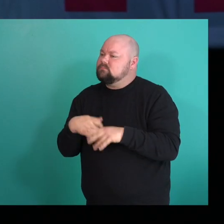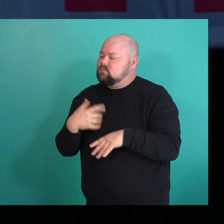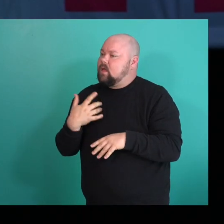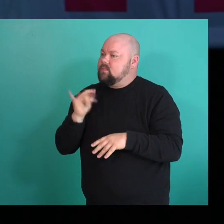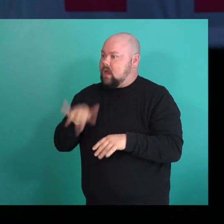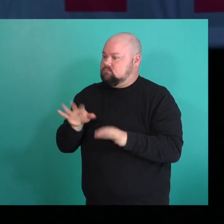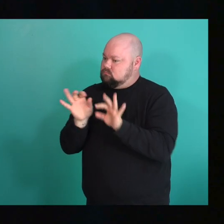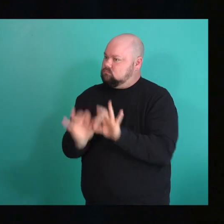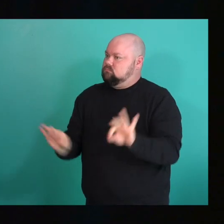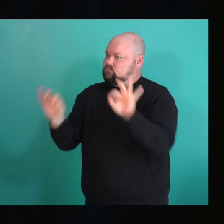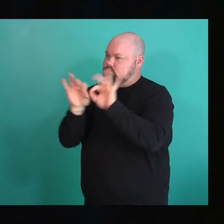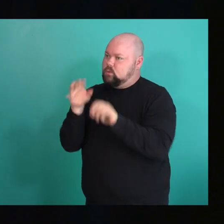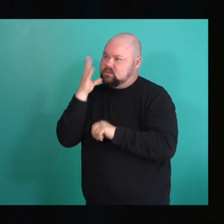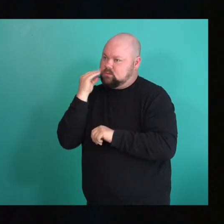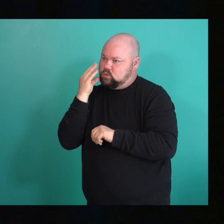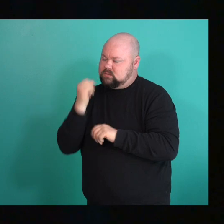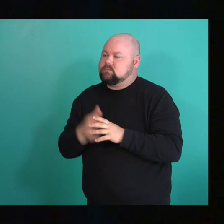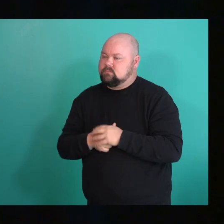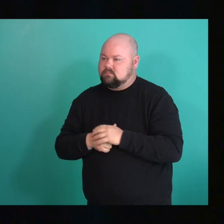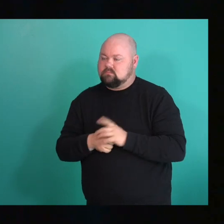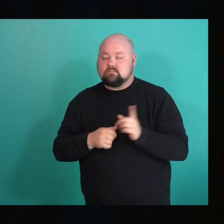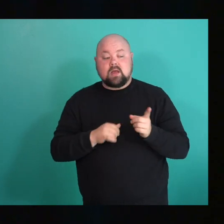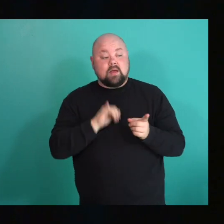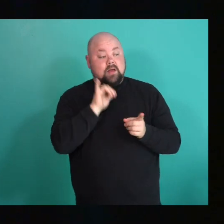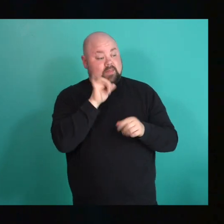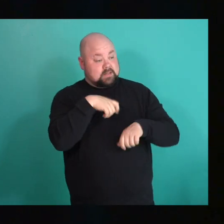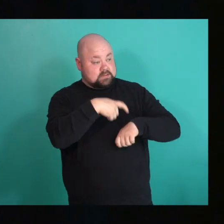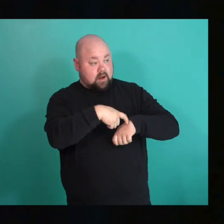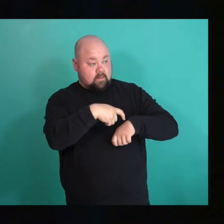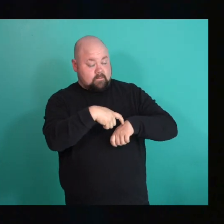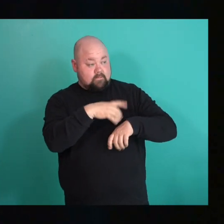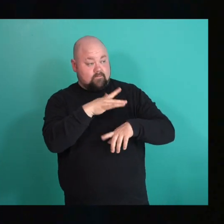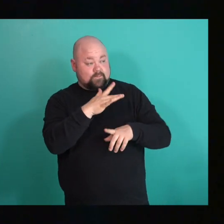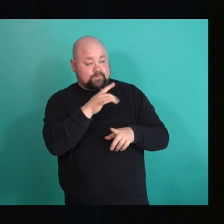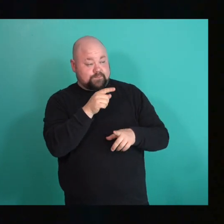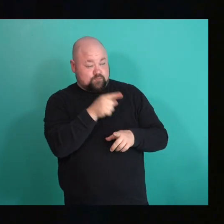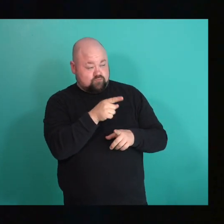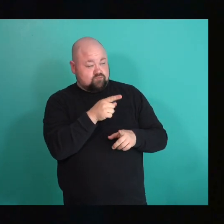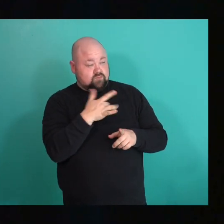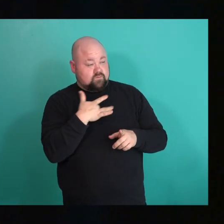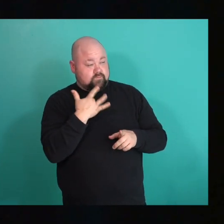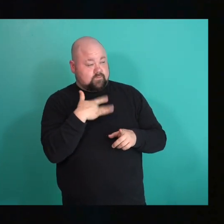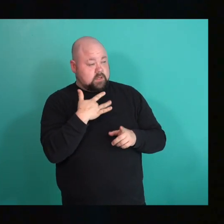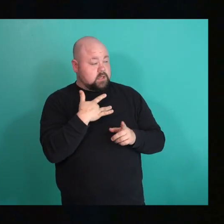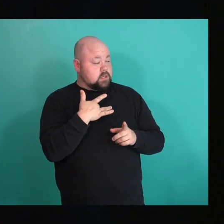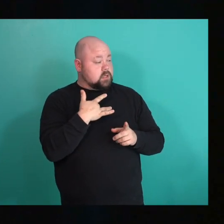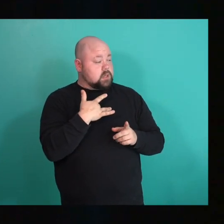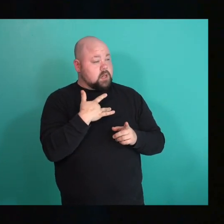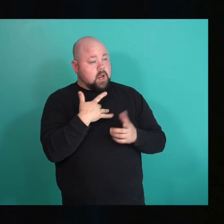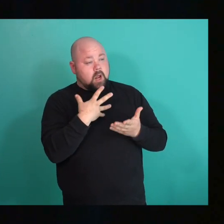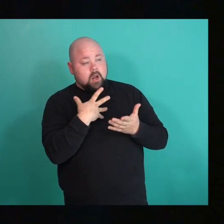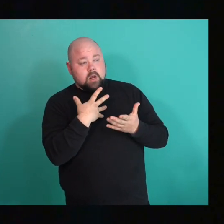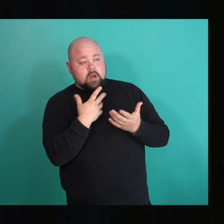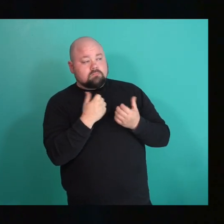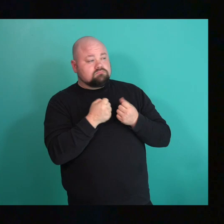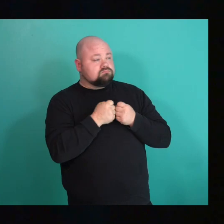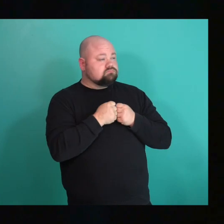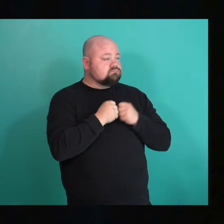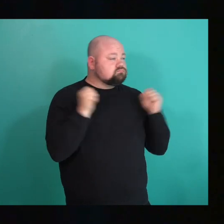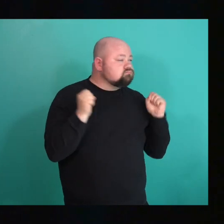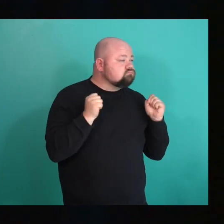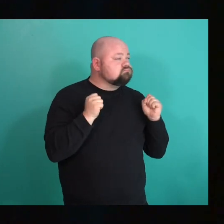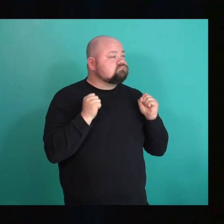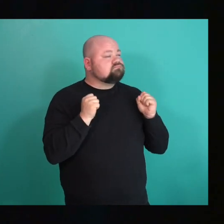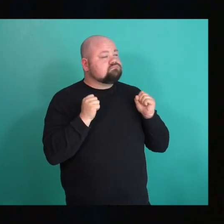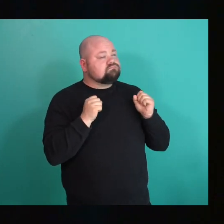important for me. Did did did you find at that time, you know, just being out there, you know,